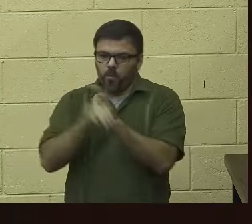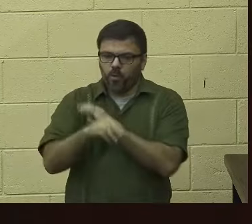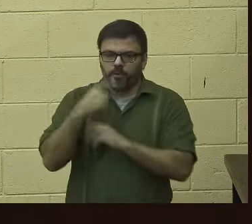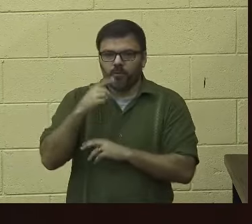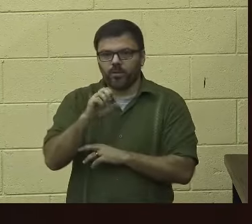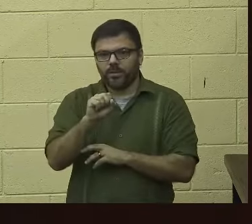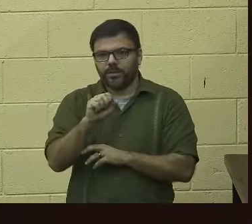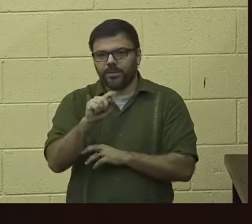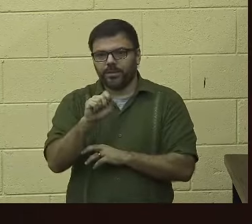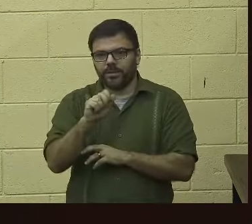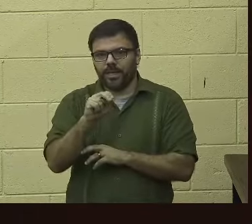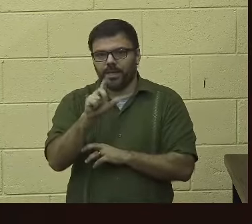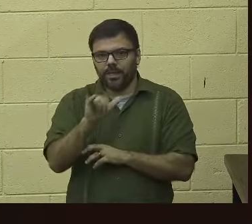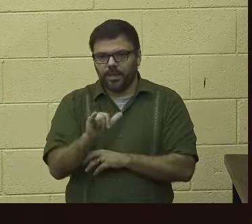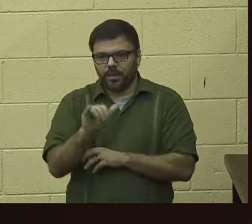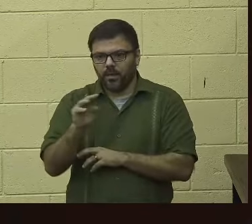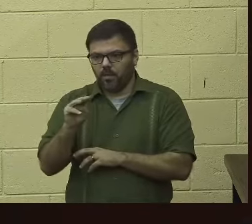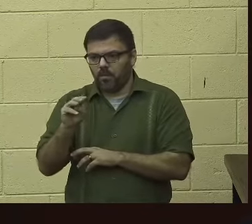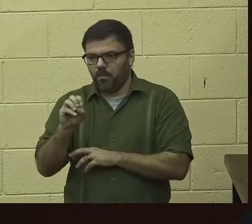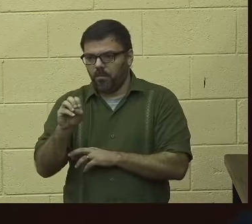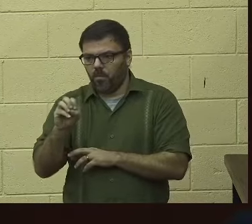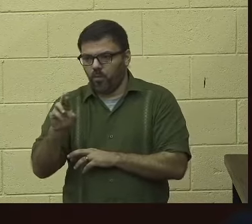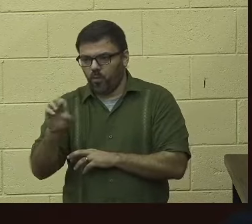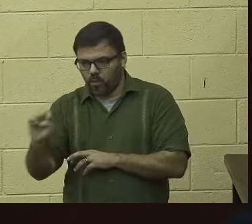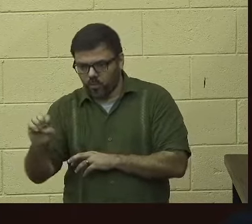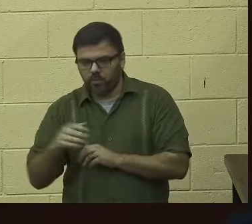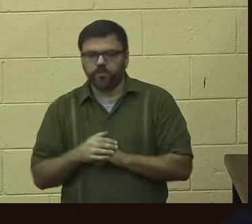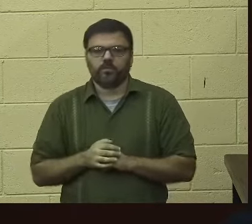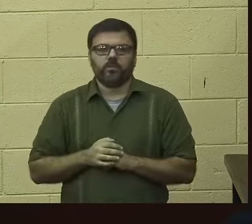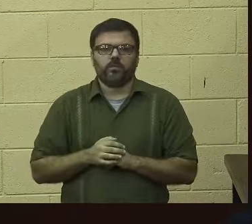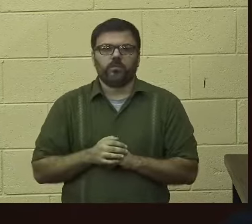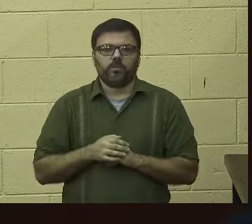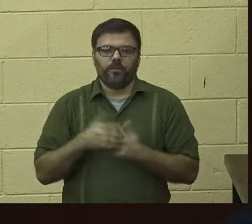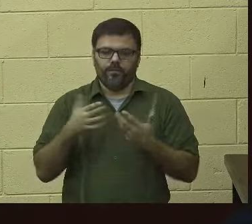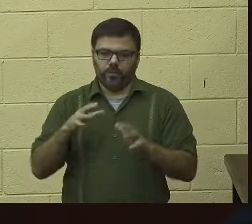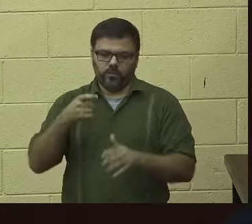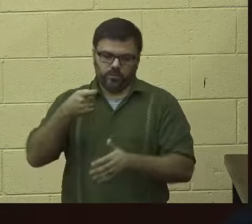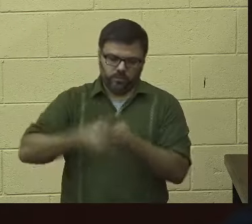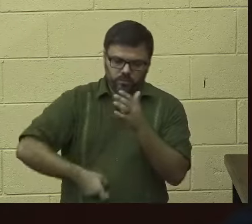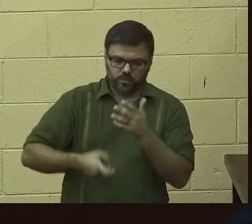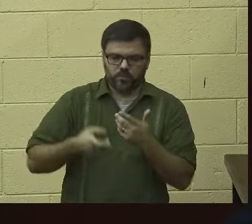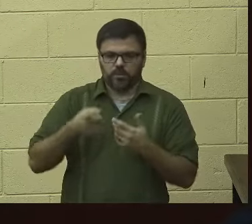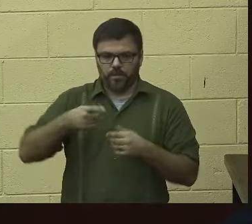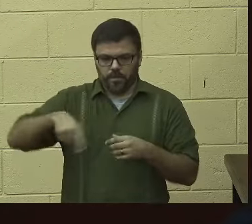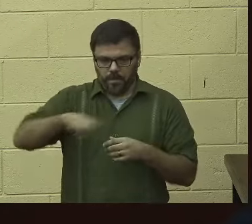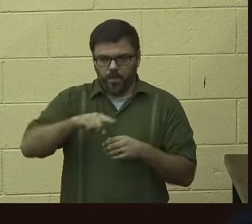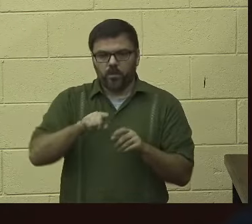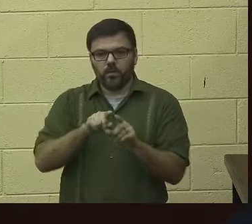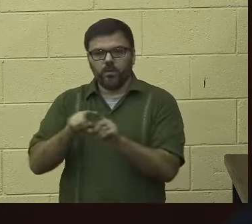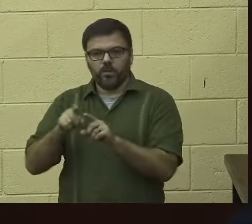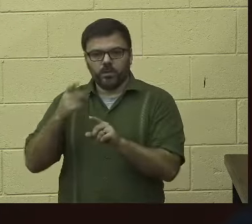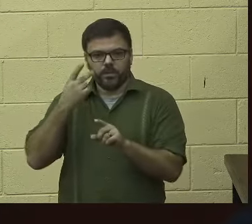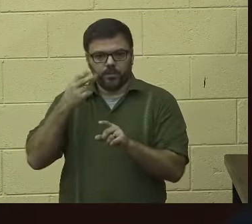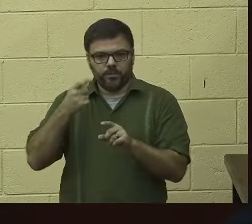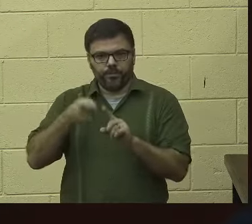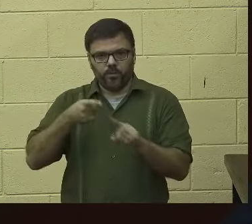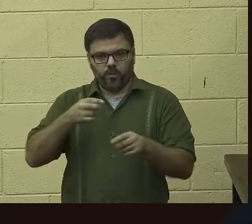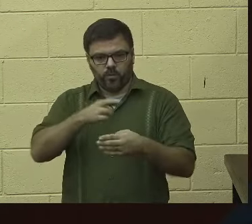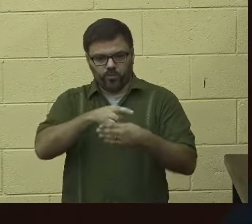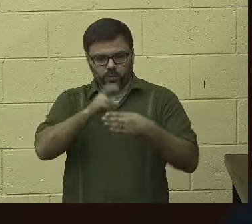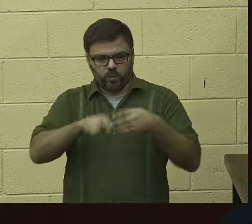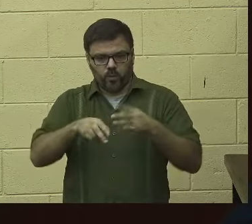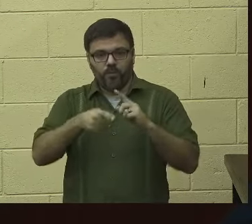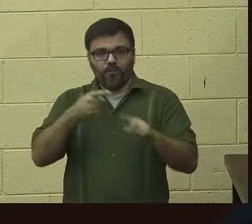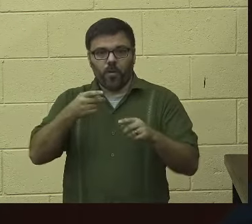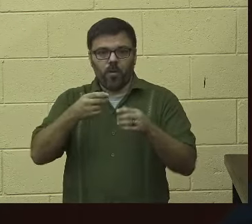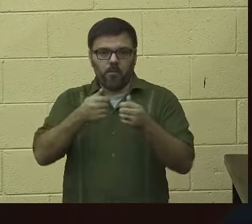and charged as well. And Madam Speaker, as we have seen from the verdicts coming out of the High Court